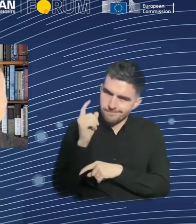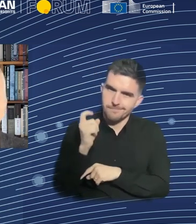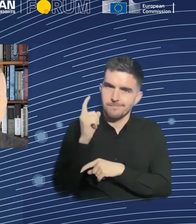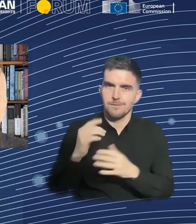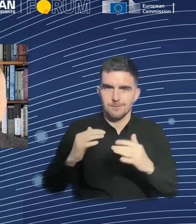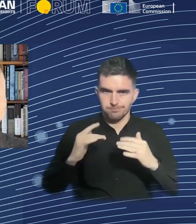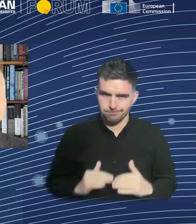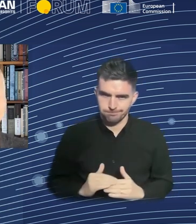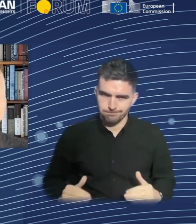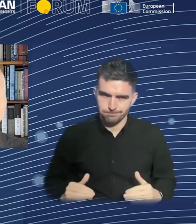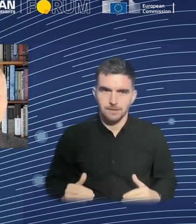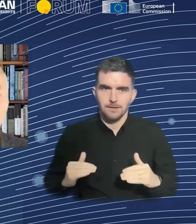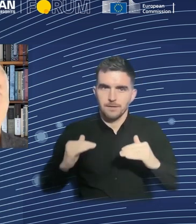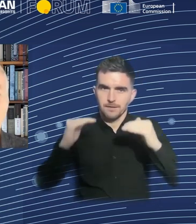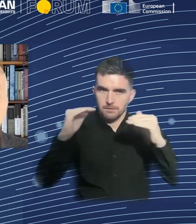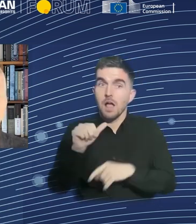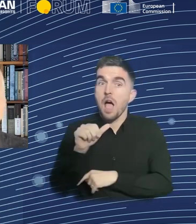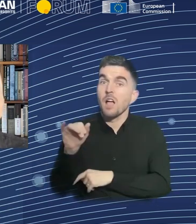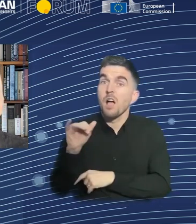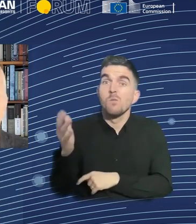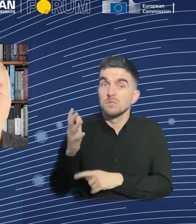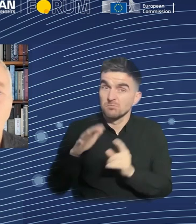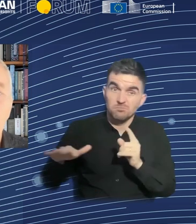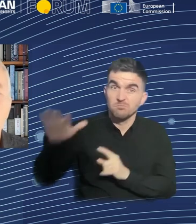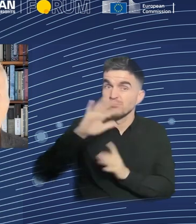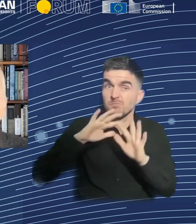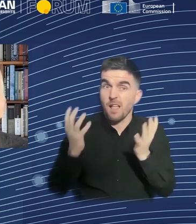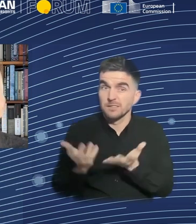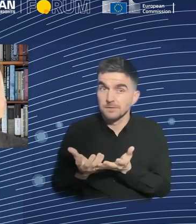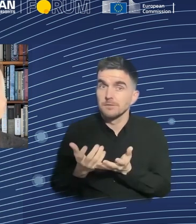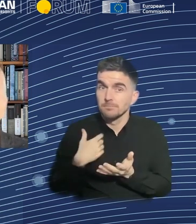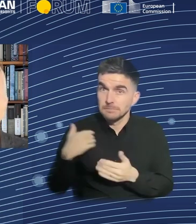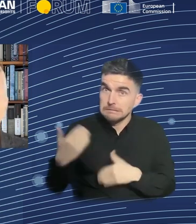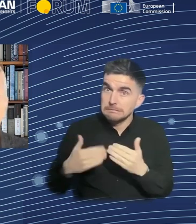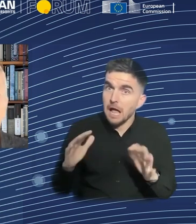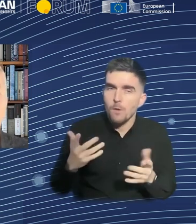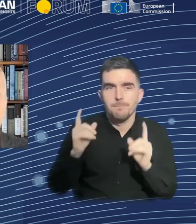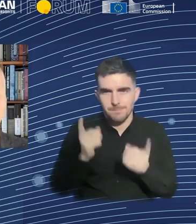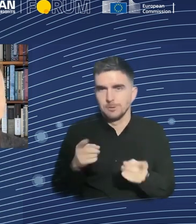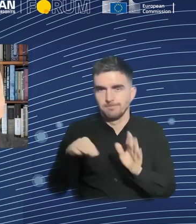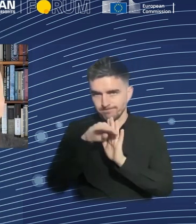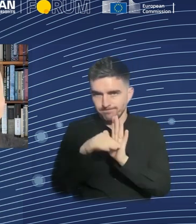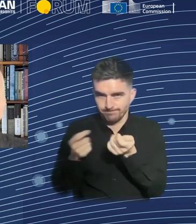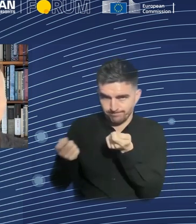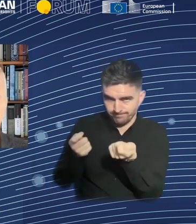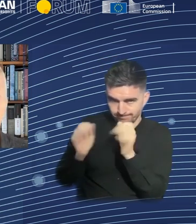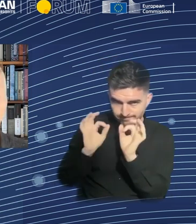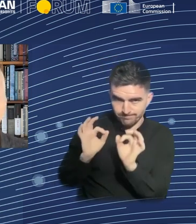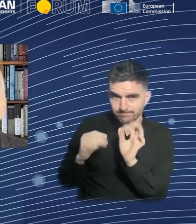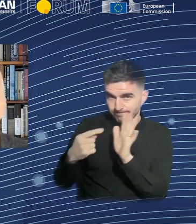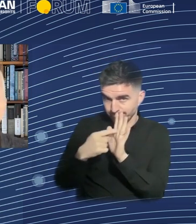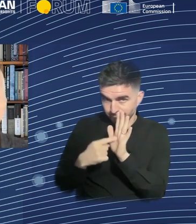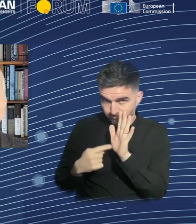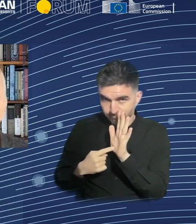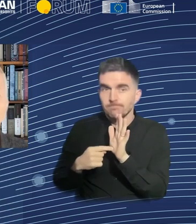do this, we'll need a regulatory framework that ensures that AI is fully open source, rather than one that protects the incumbent players. We